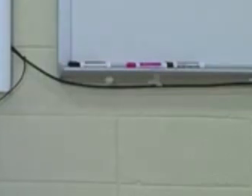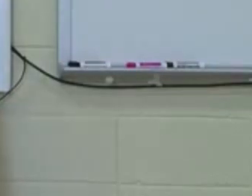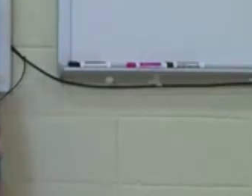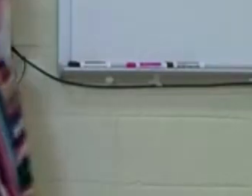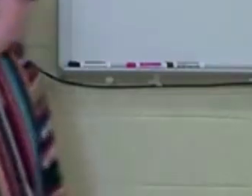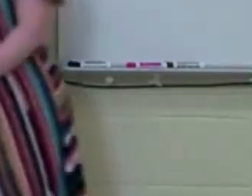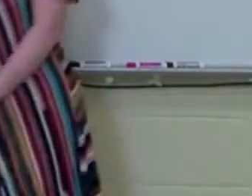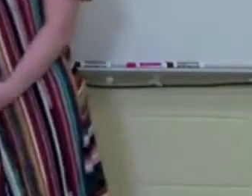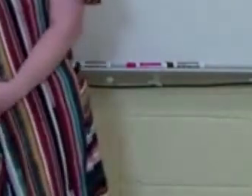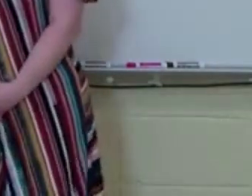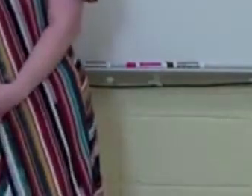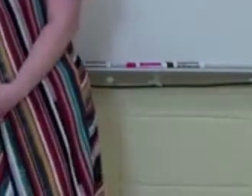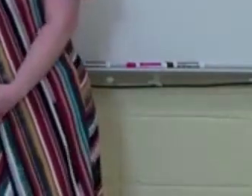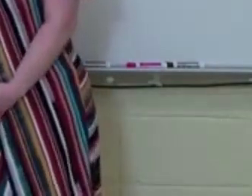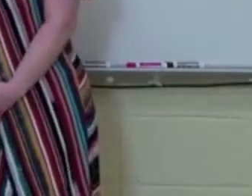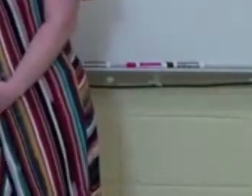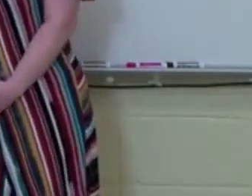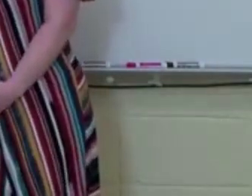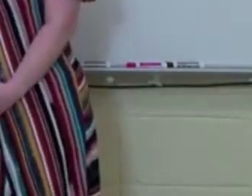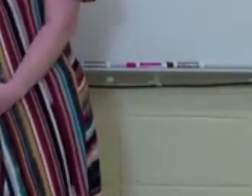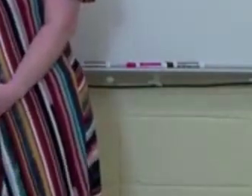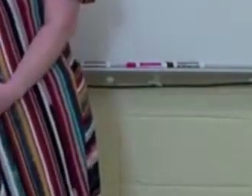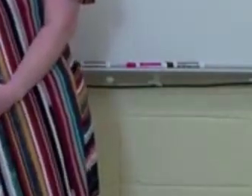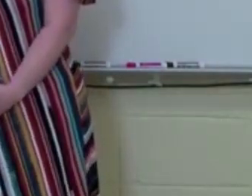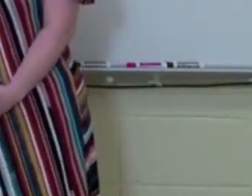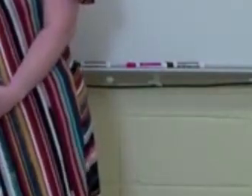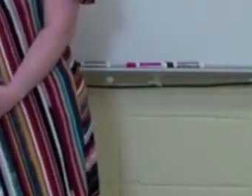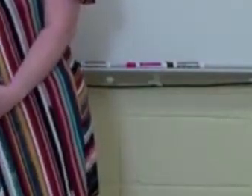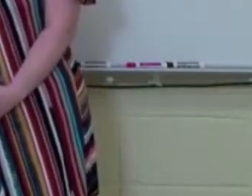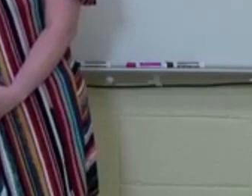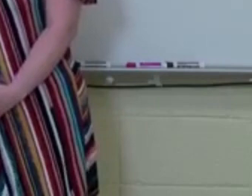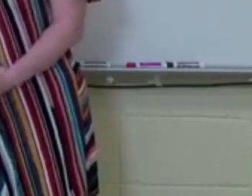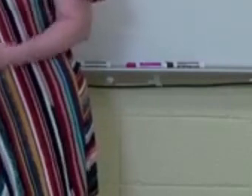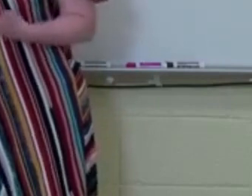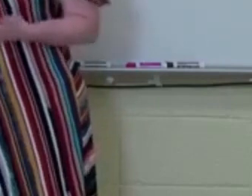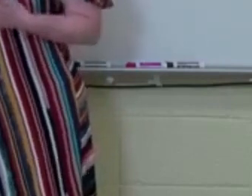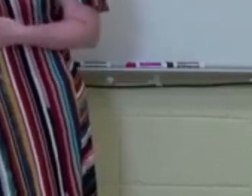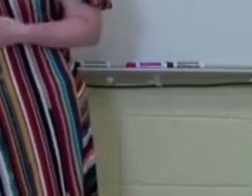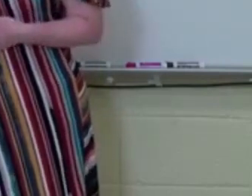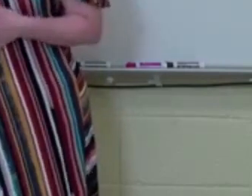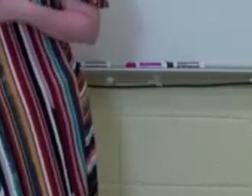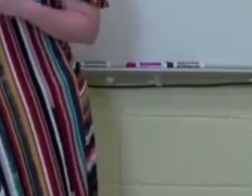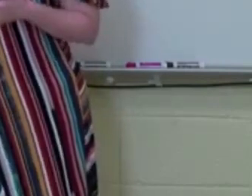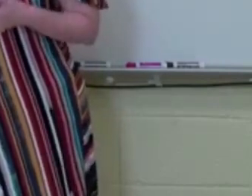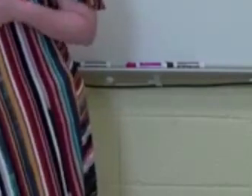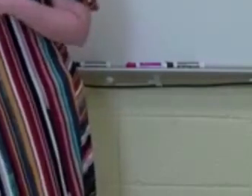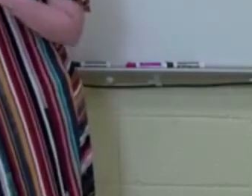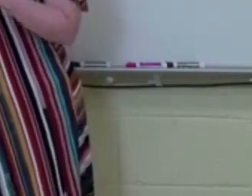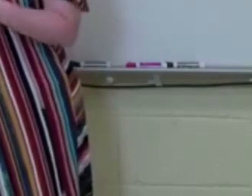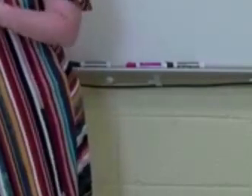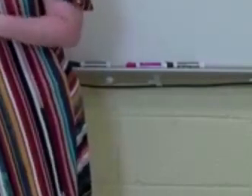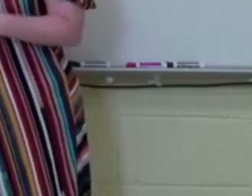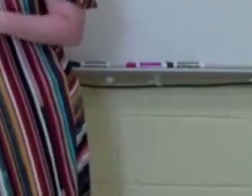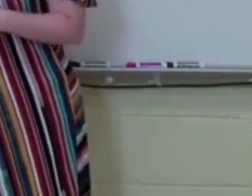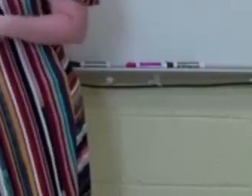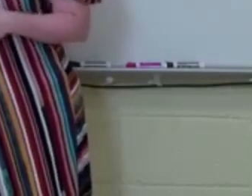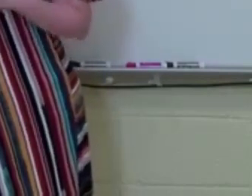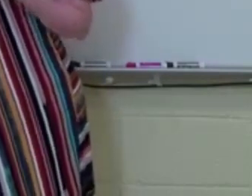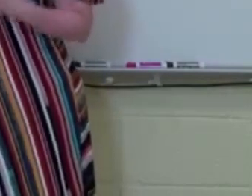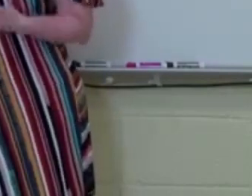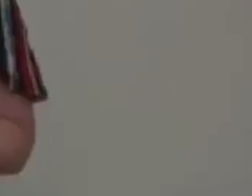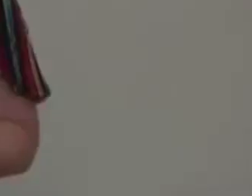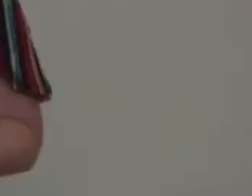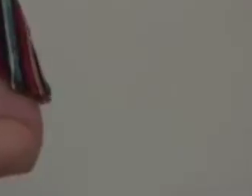Sorry, I'm a 9th and 10th grade English teacher at Alma Bryant High School. And I've been asked that for the next six weeks